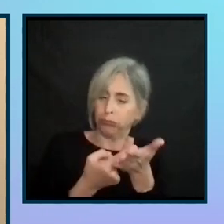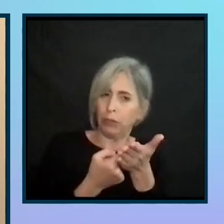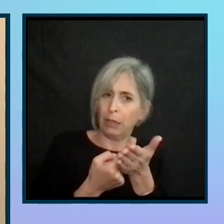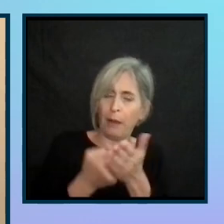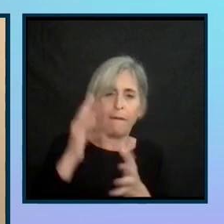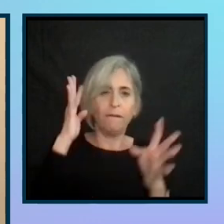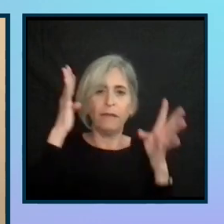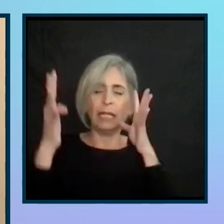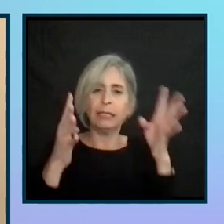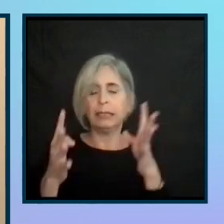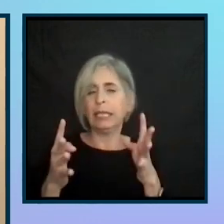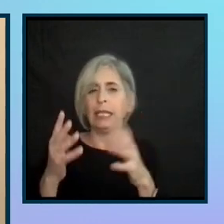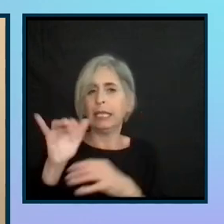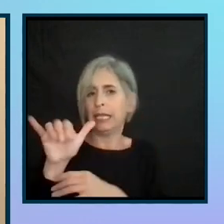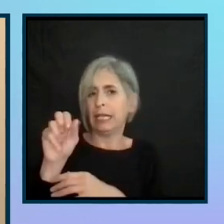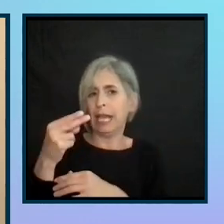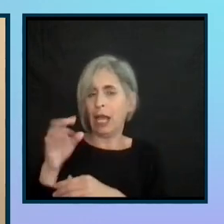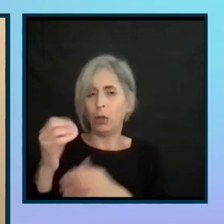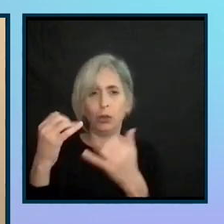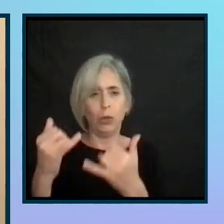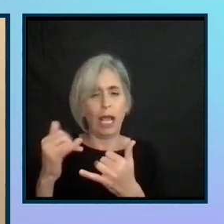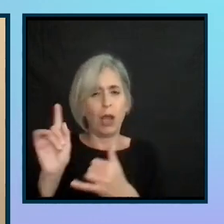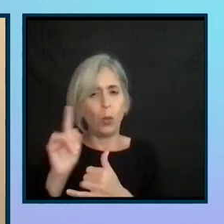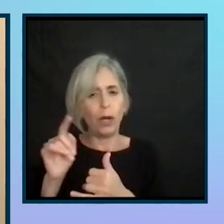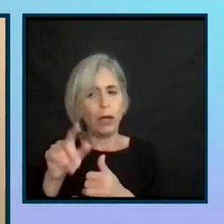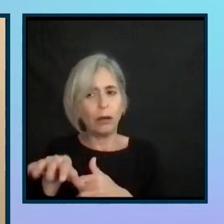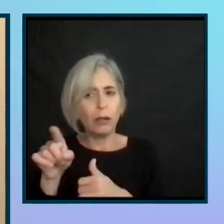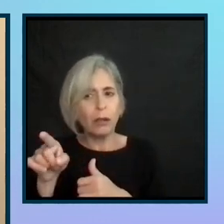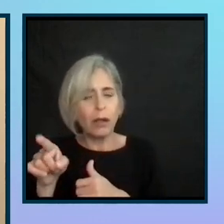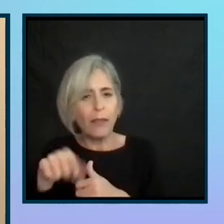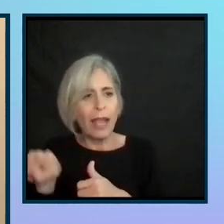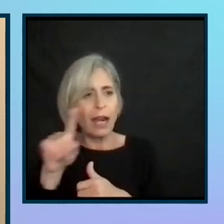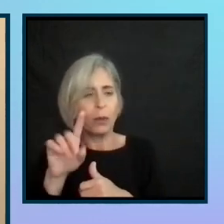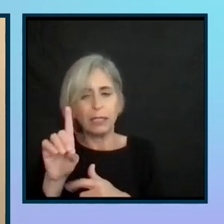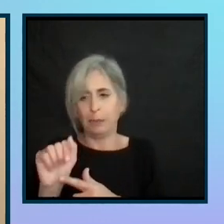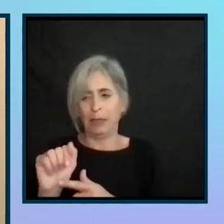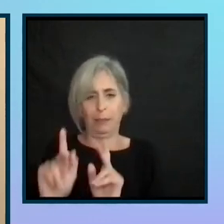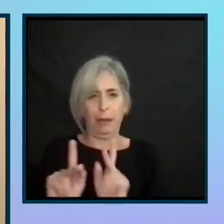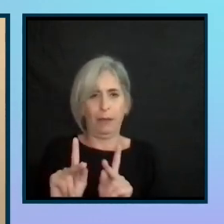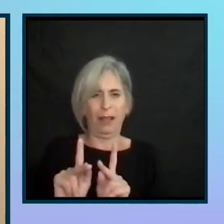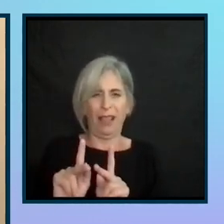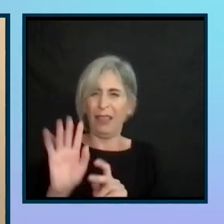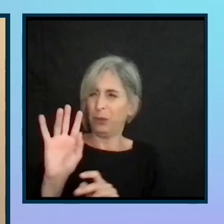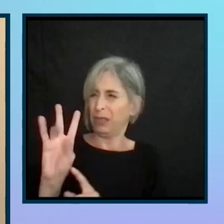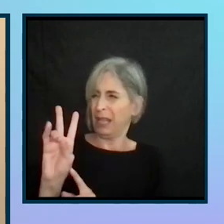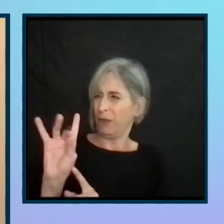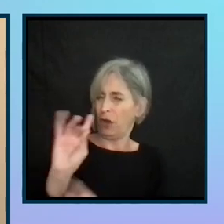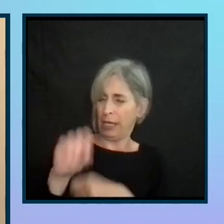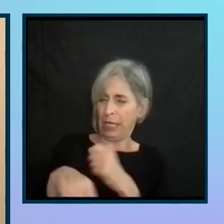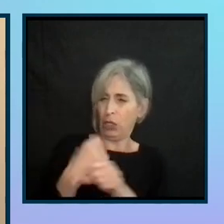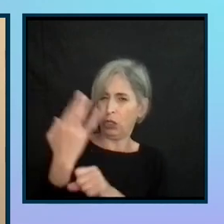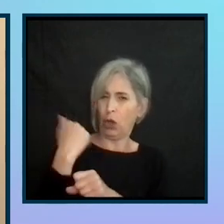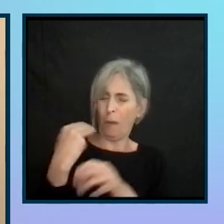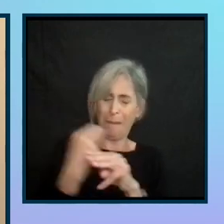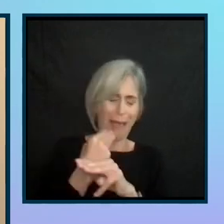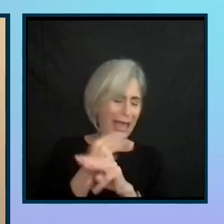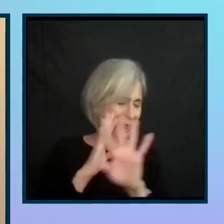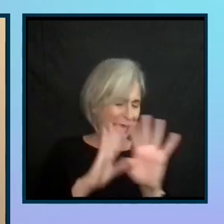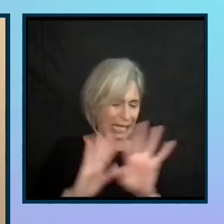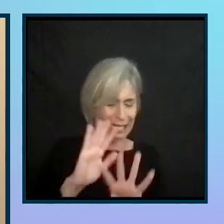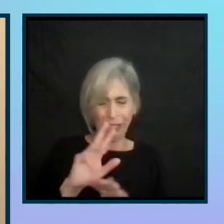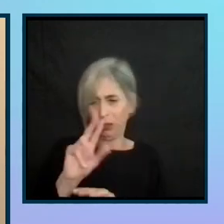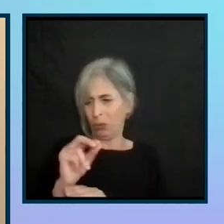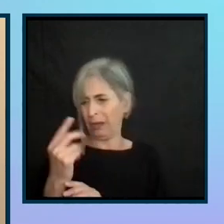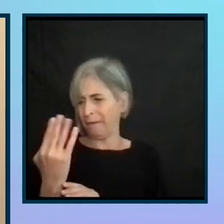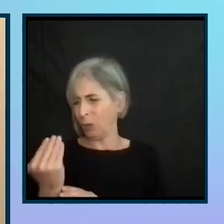is today for people with disabilities. Because like I said, this was what, seven, eight years ago, I'm not great with the math 2014,